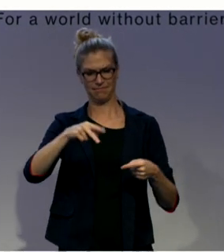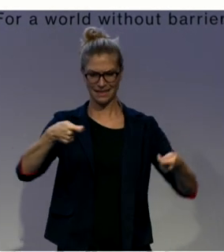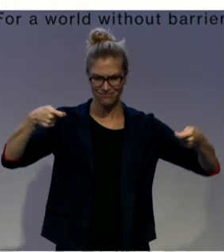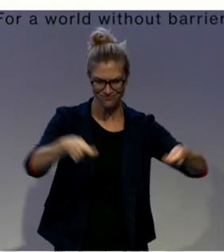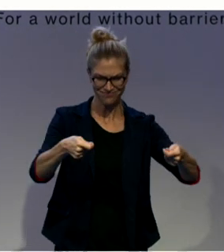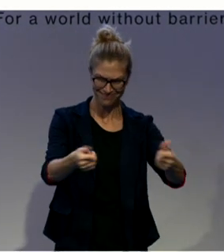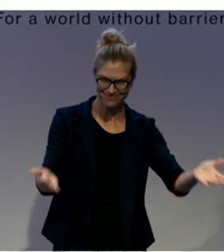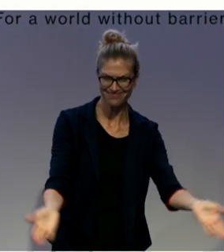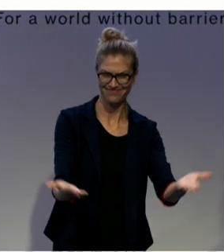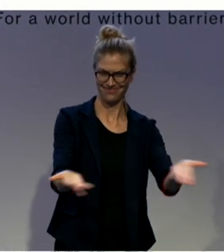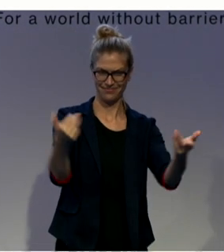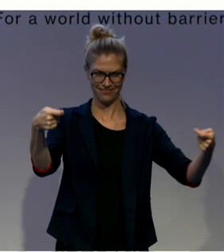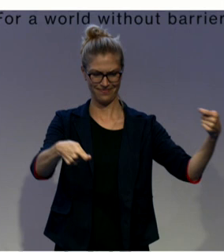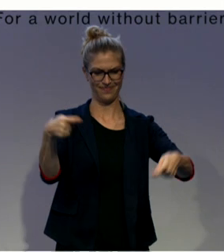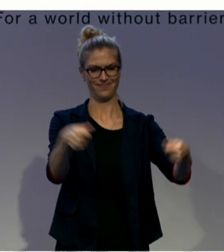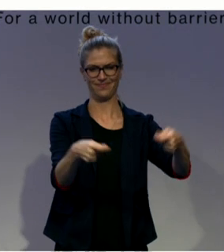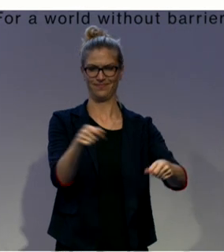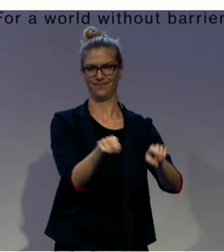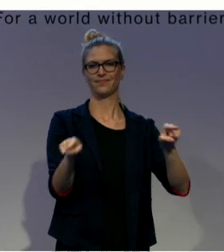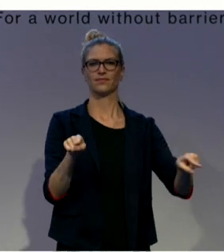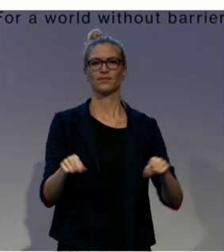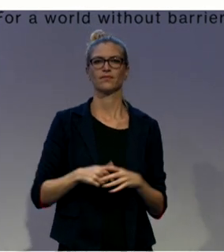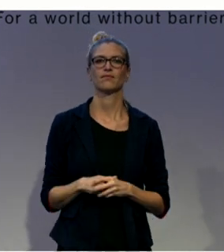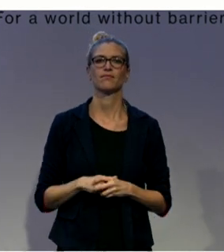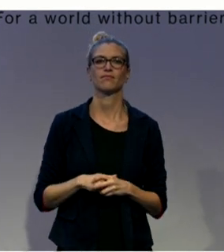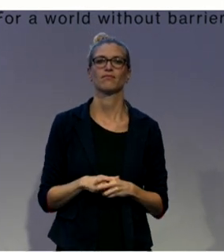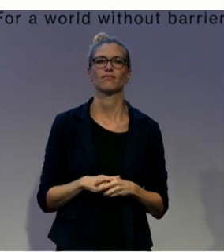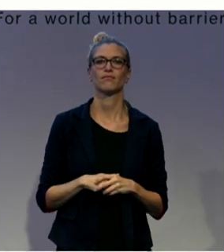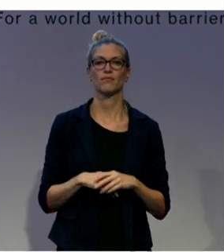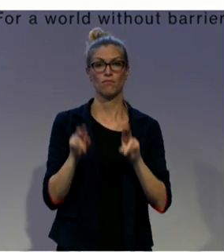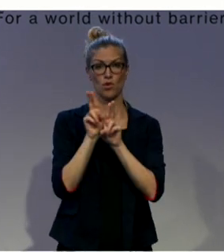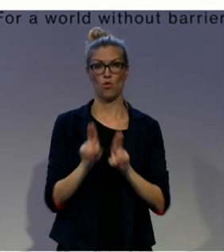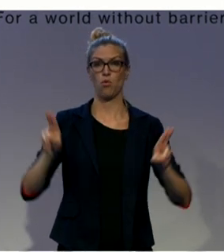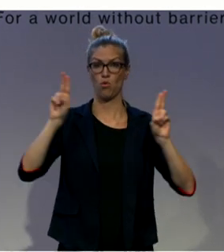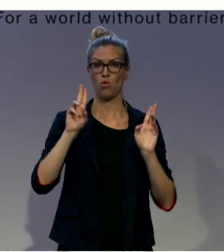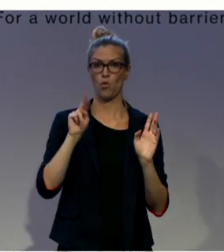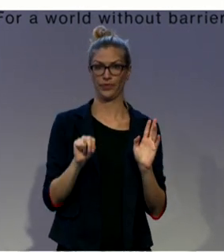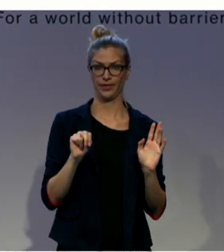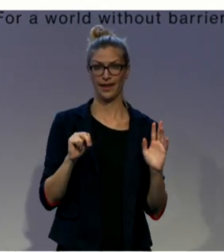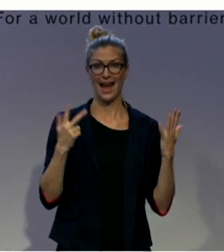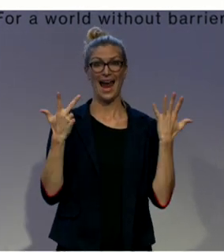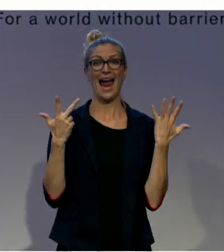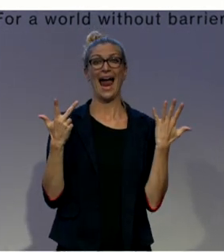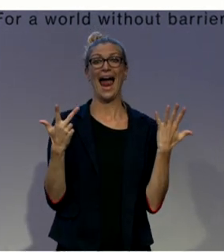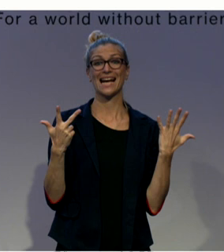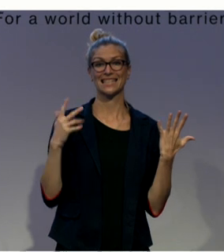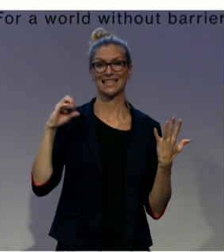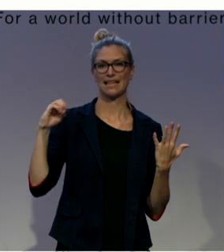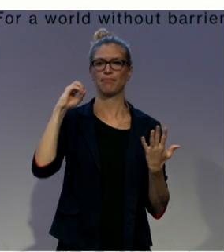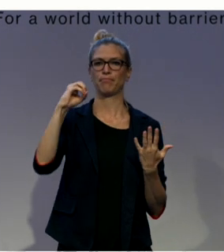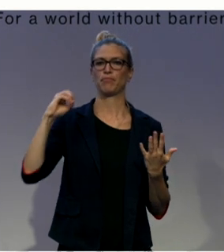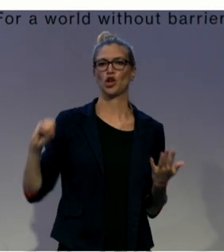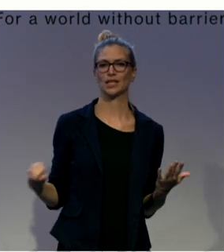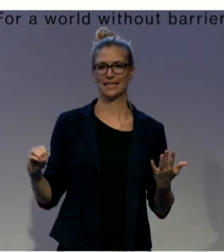cost. According to the UN, 80% of people with disabilities live below the poverty line